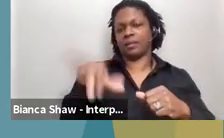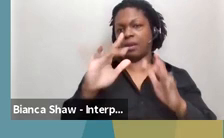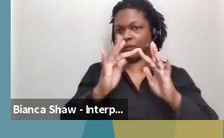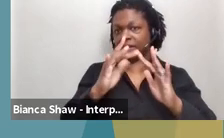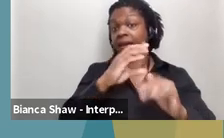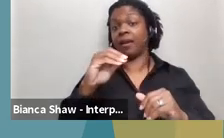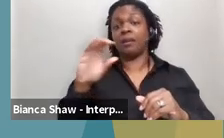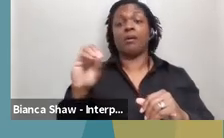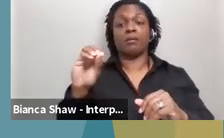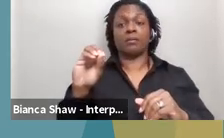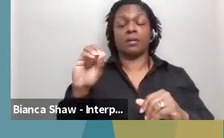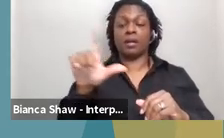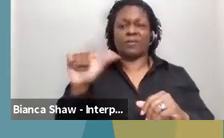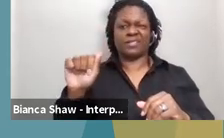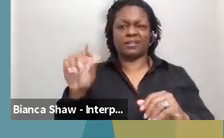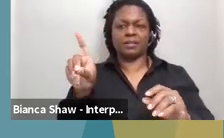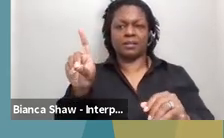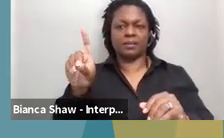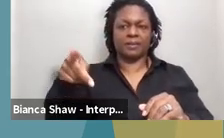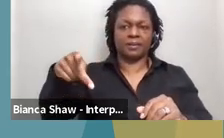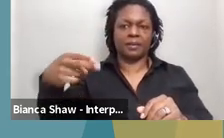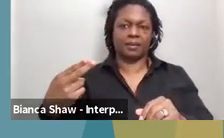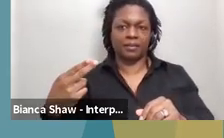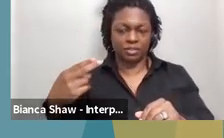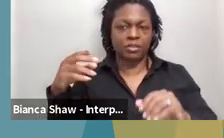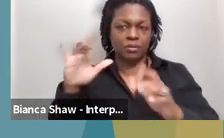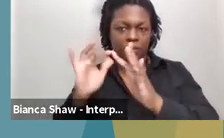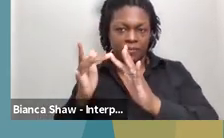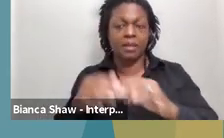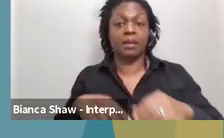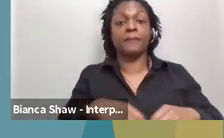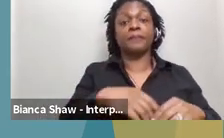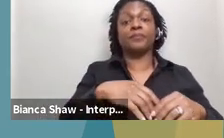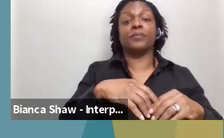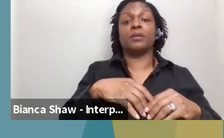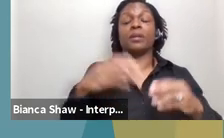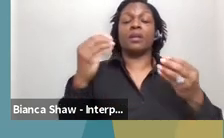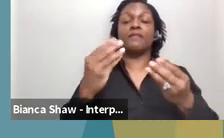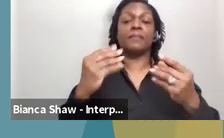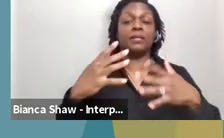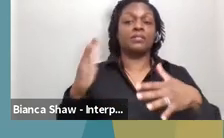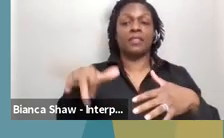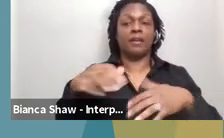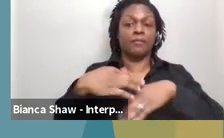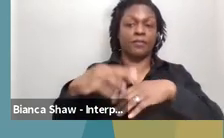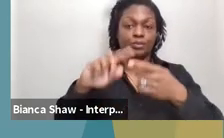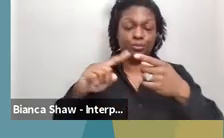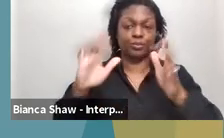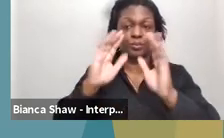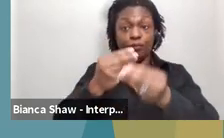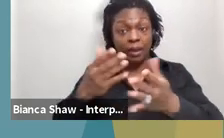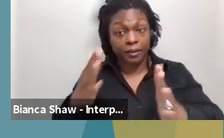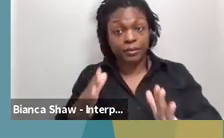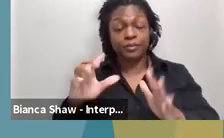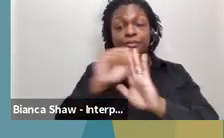website. And what this is, is we are searching for information related to, uh, providers or organizations, uh,